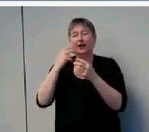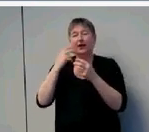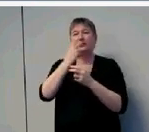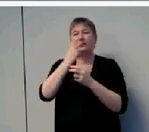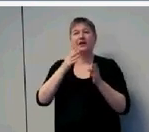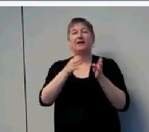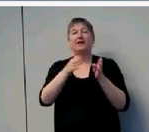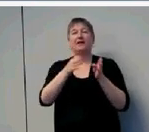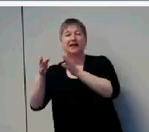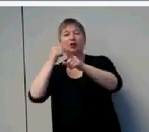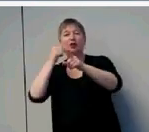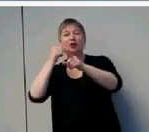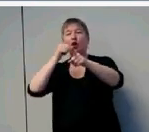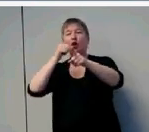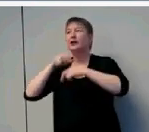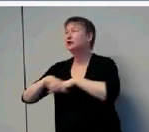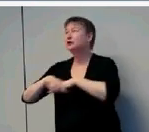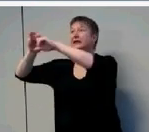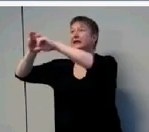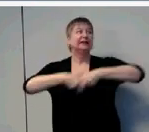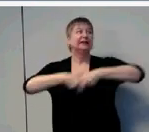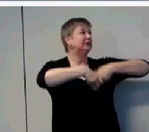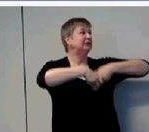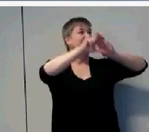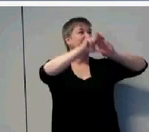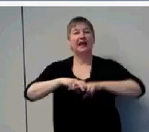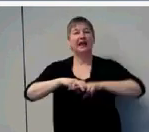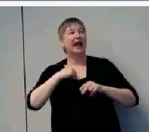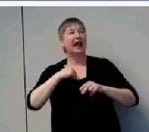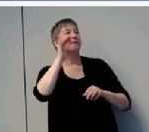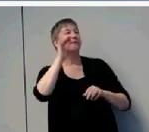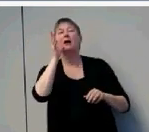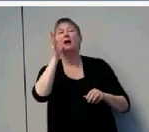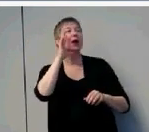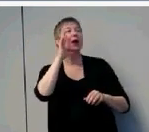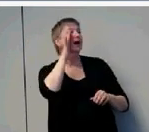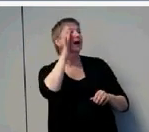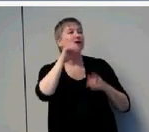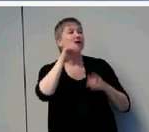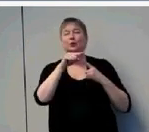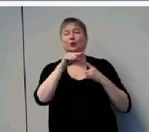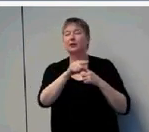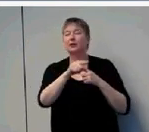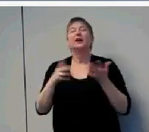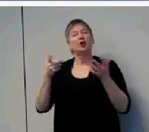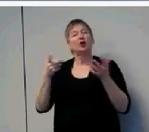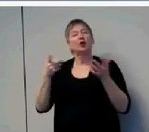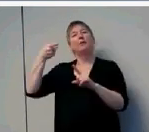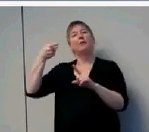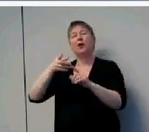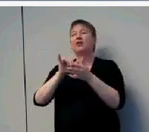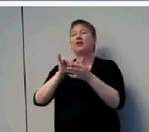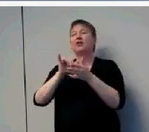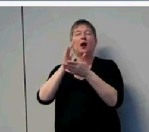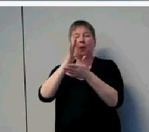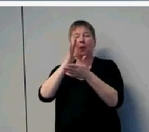on the swings and is several feet away from her mother. So these factors influence the audibility,